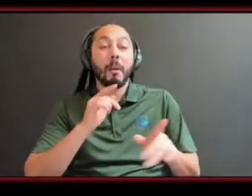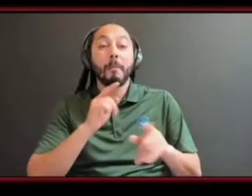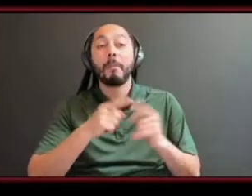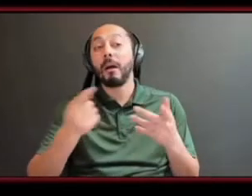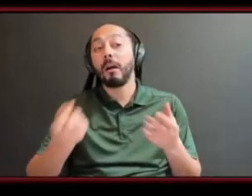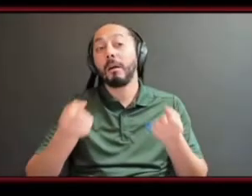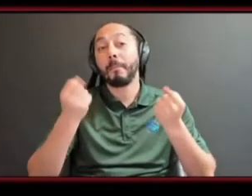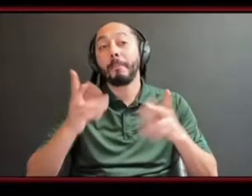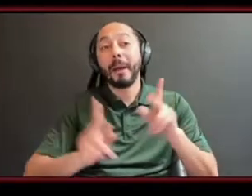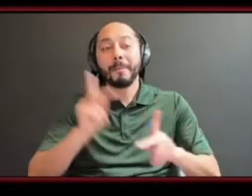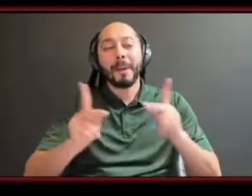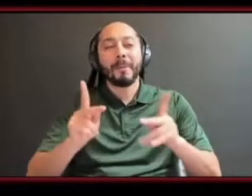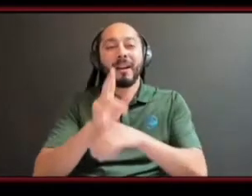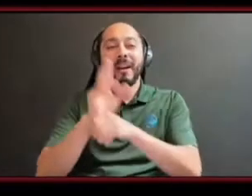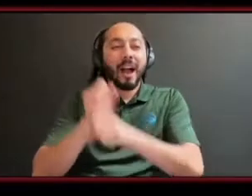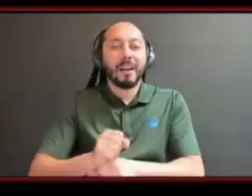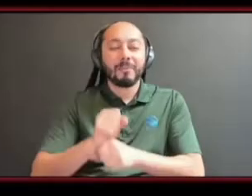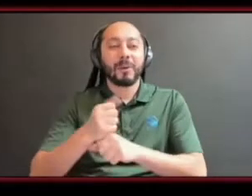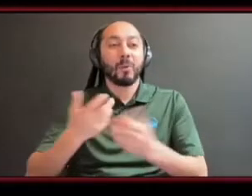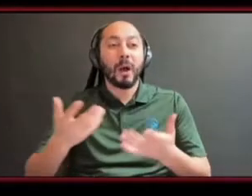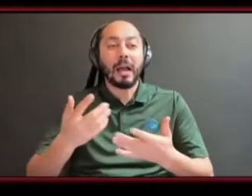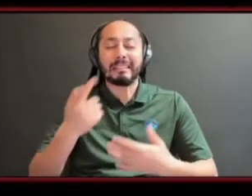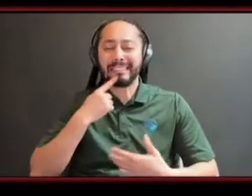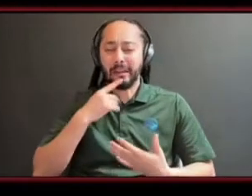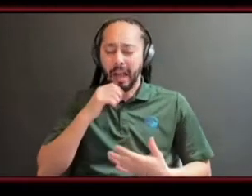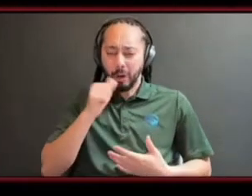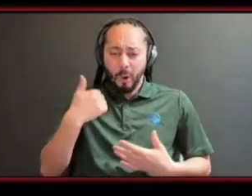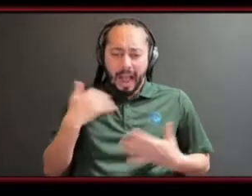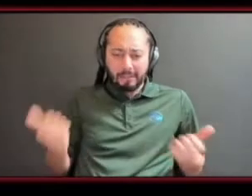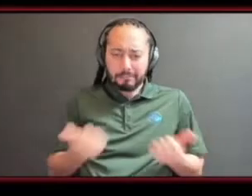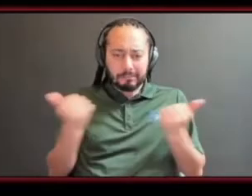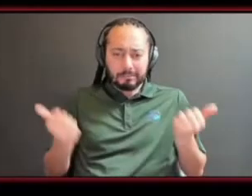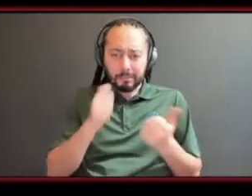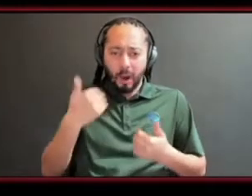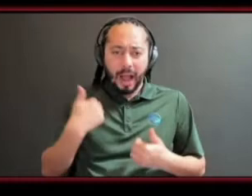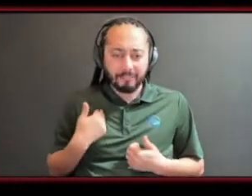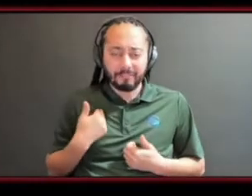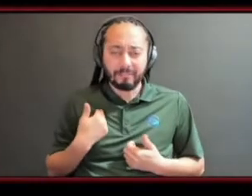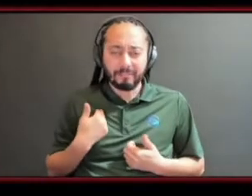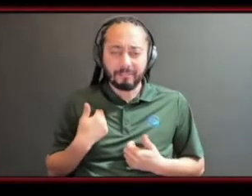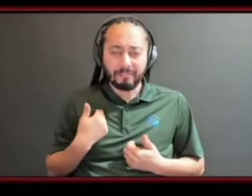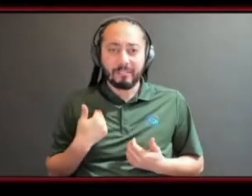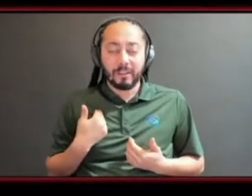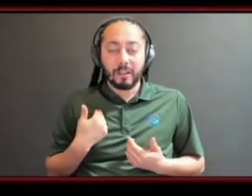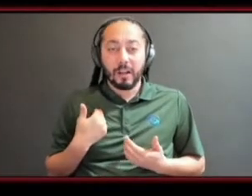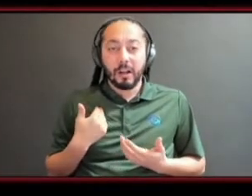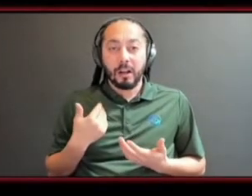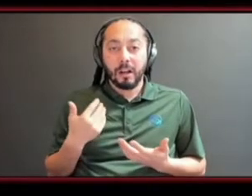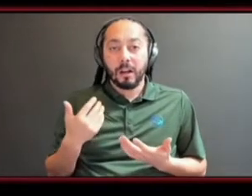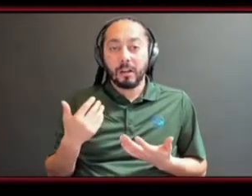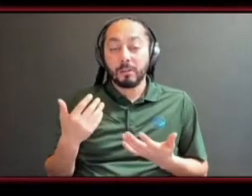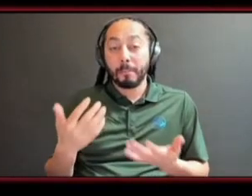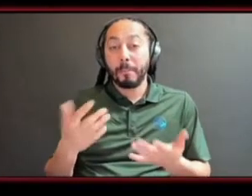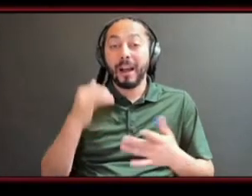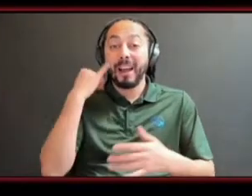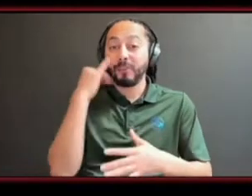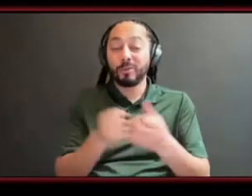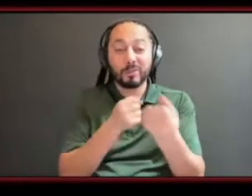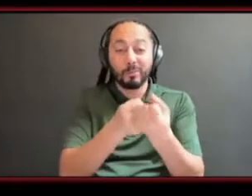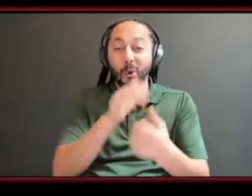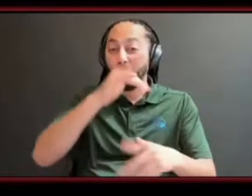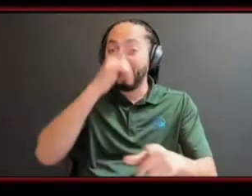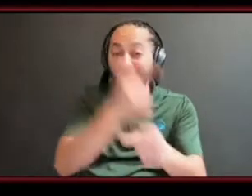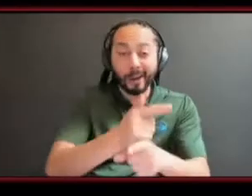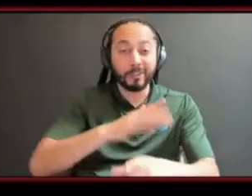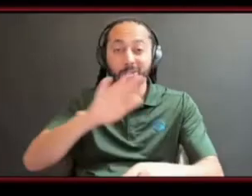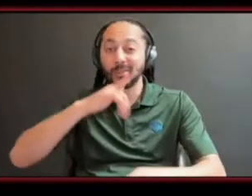not having an abundance type of mentality and you know i feel like you know when you when you support your brothers and sisters or whoever